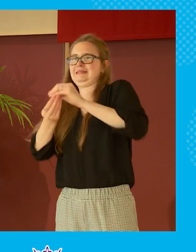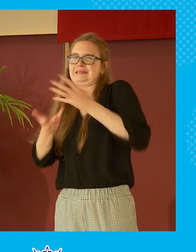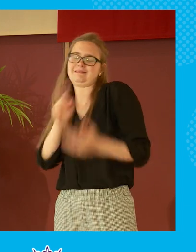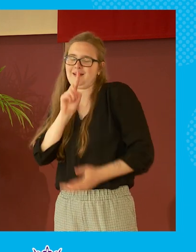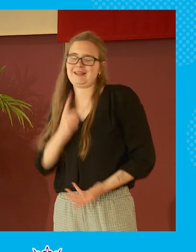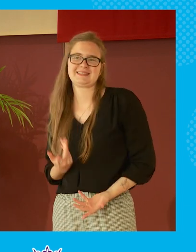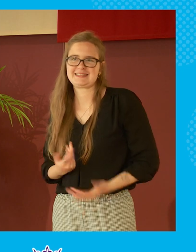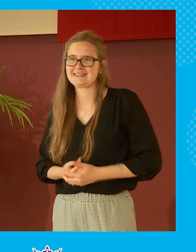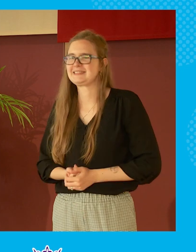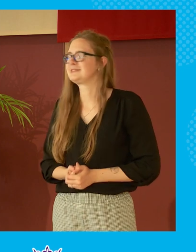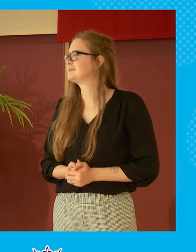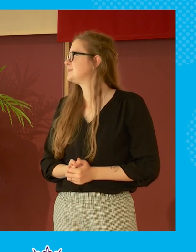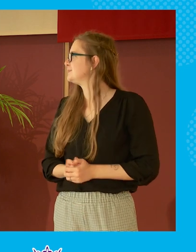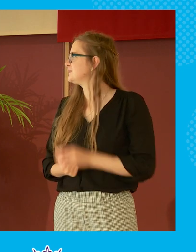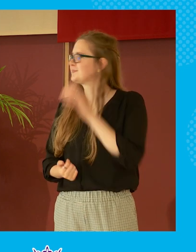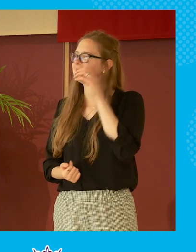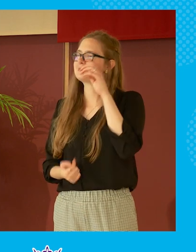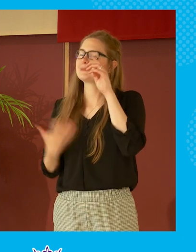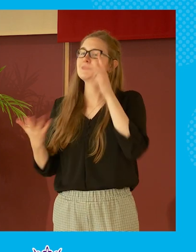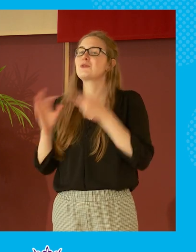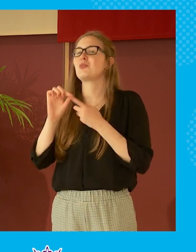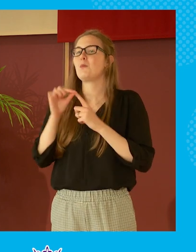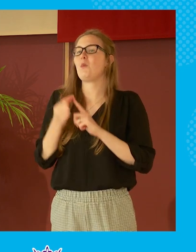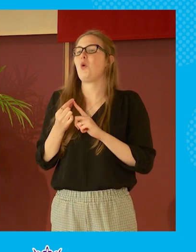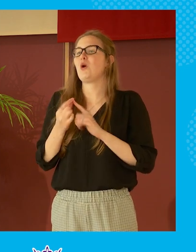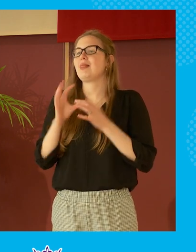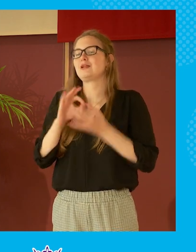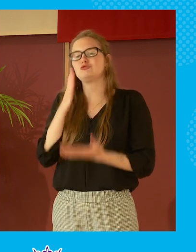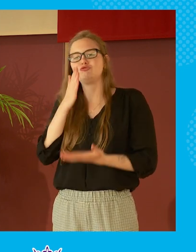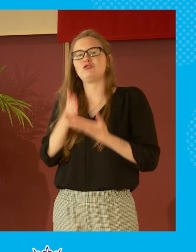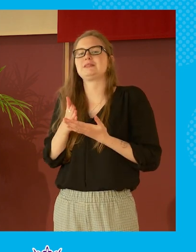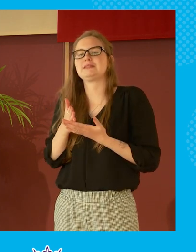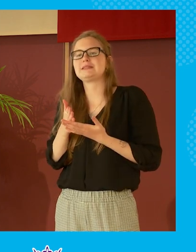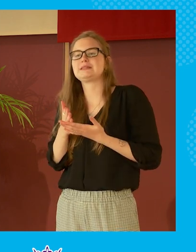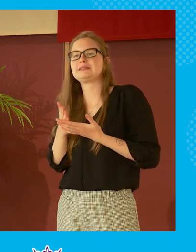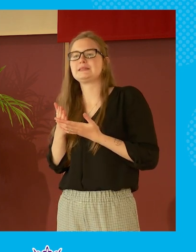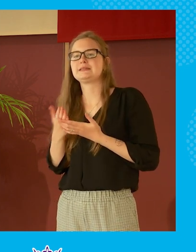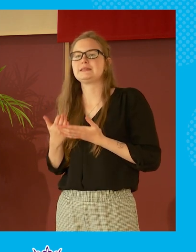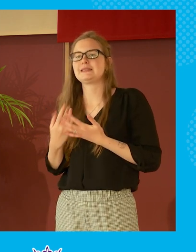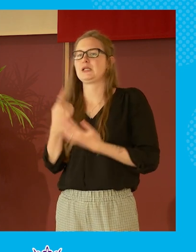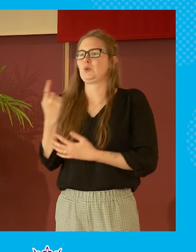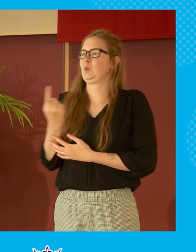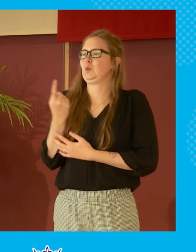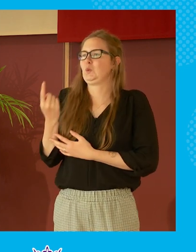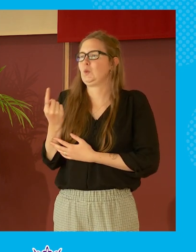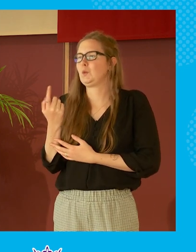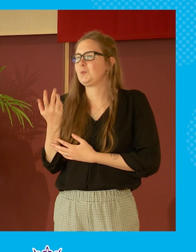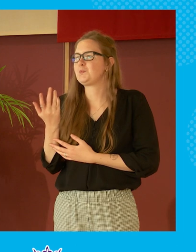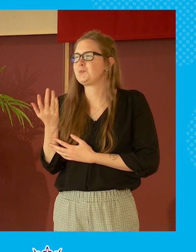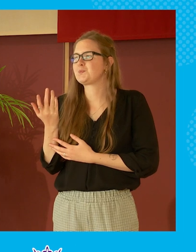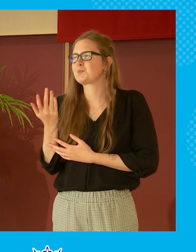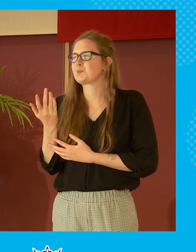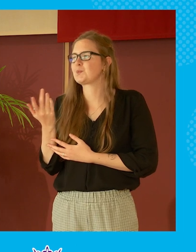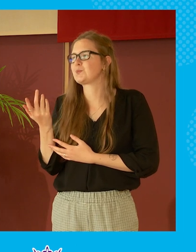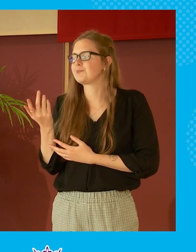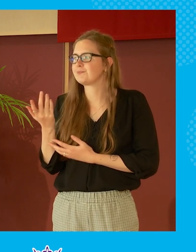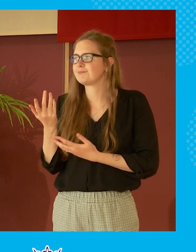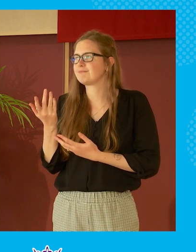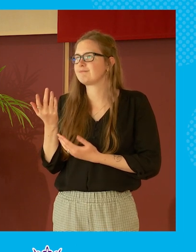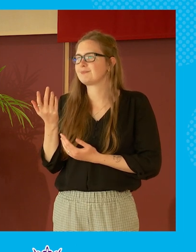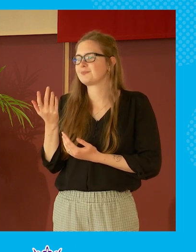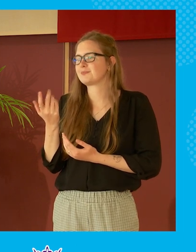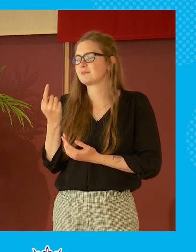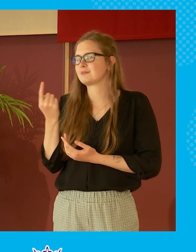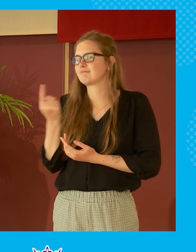really gets the goat at that point about trust and actually who it's it's um either leaving uh